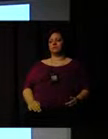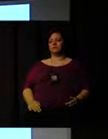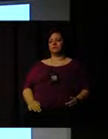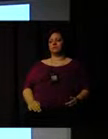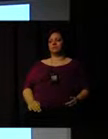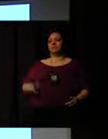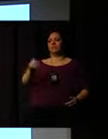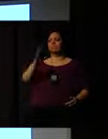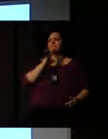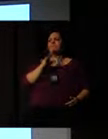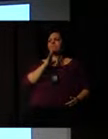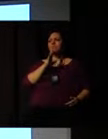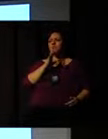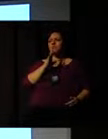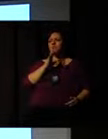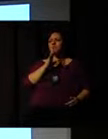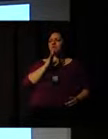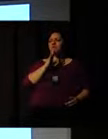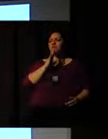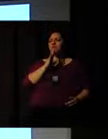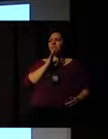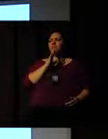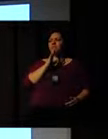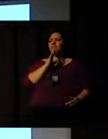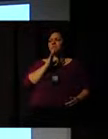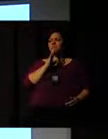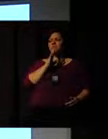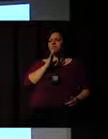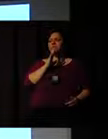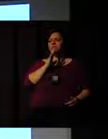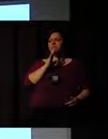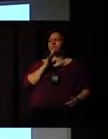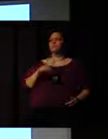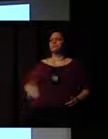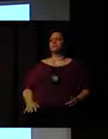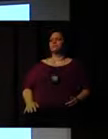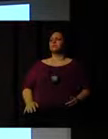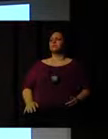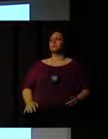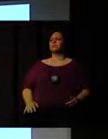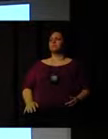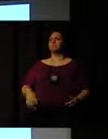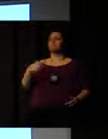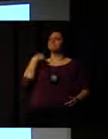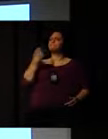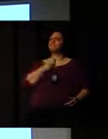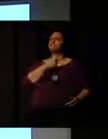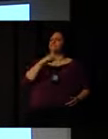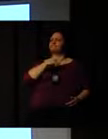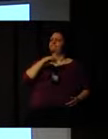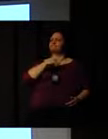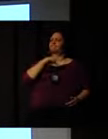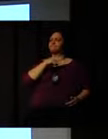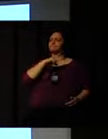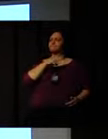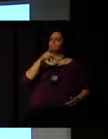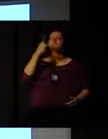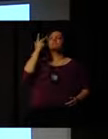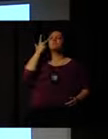Flintstones, yes. At the same time, we have an innovative sense of cooperation.